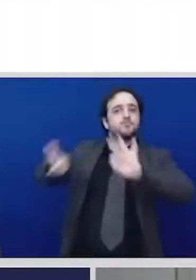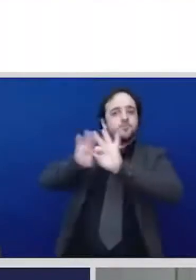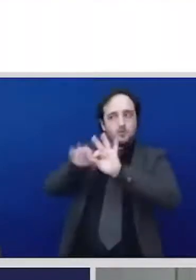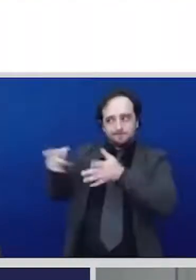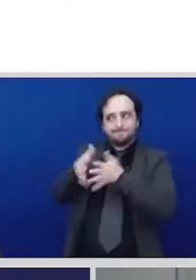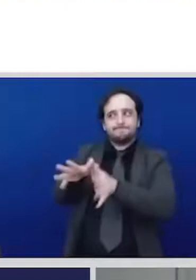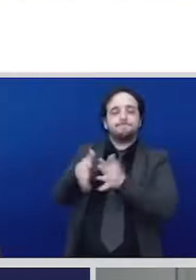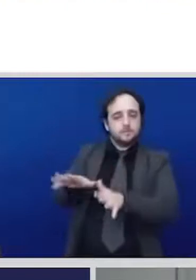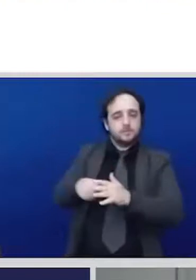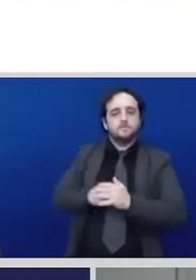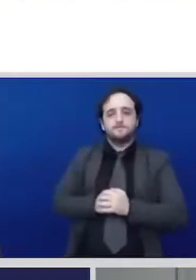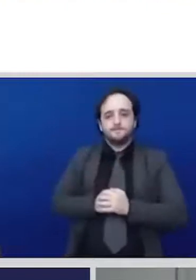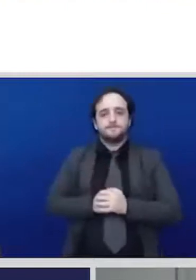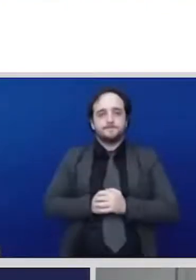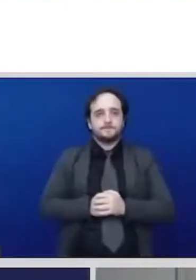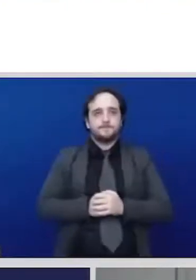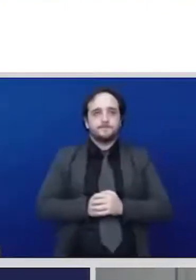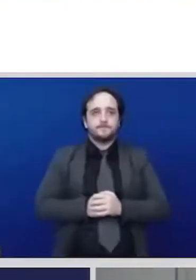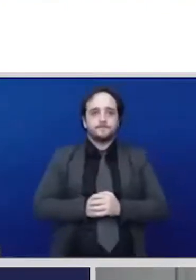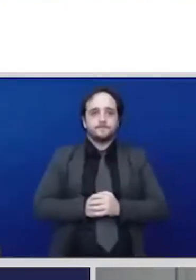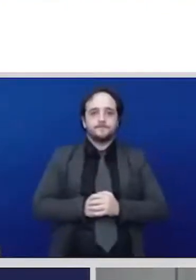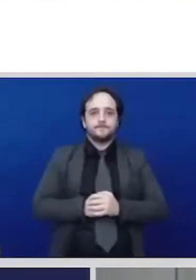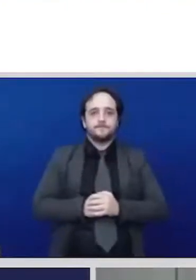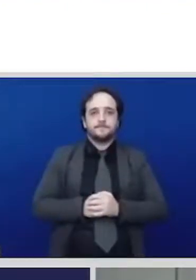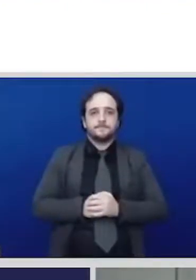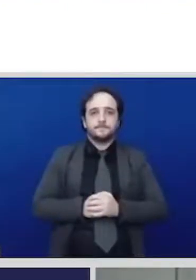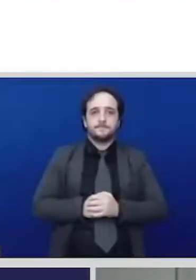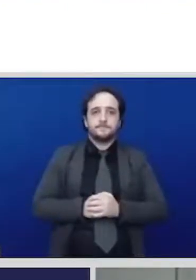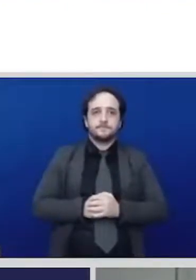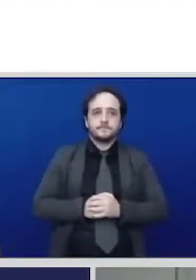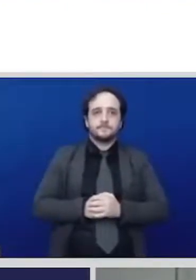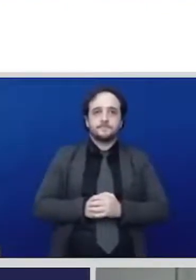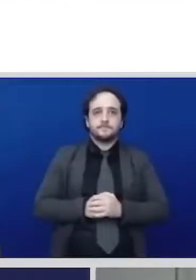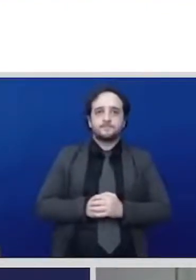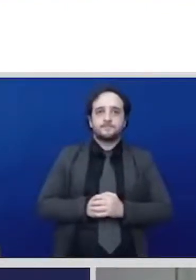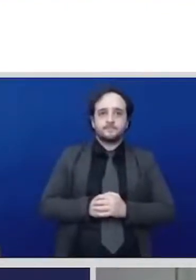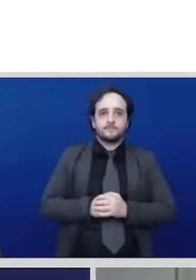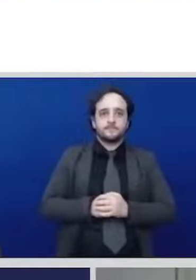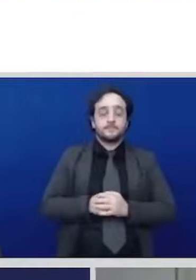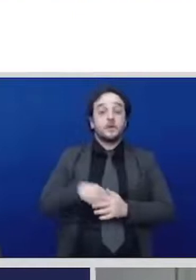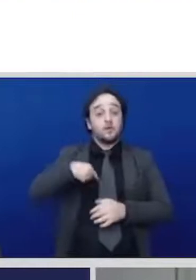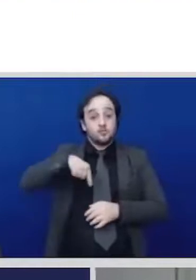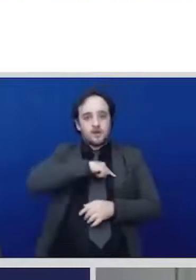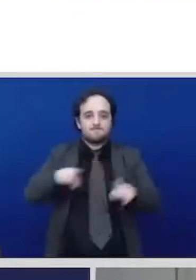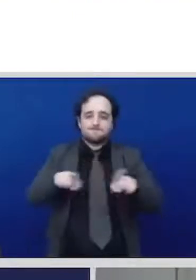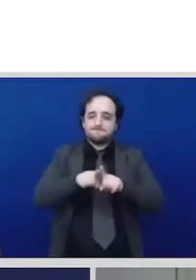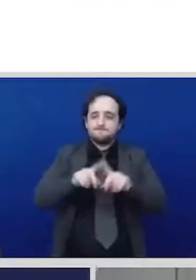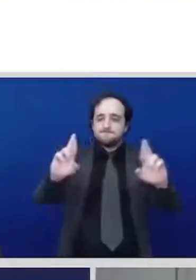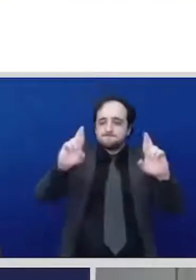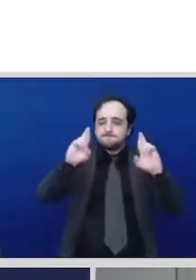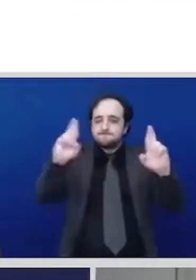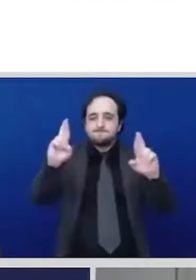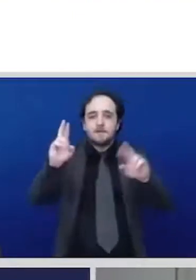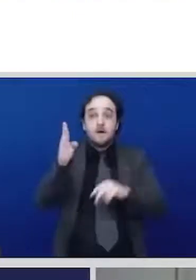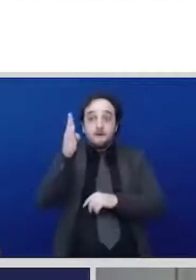there are many questions coming up from different from for all of